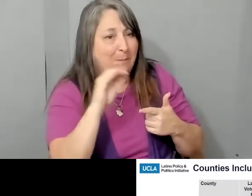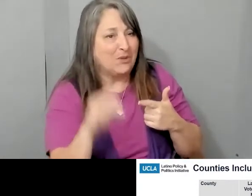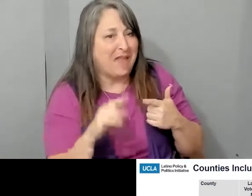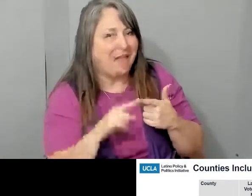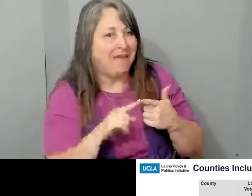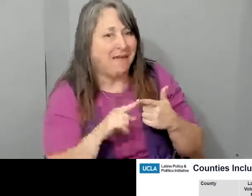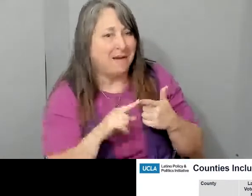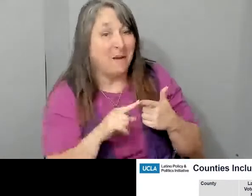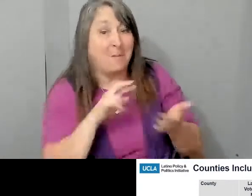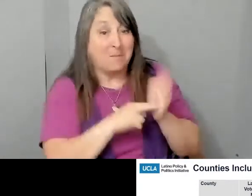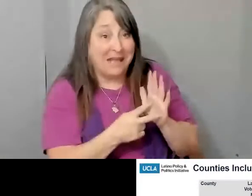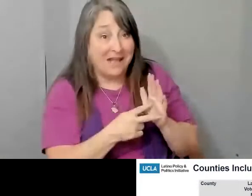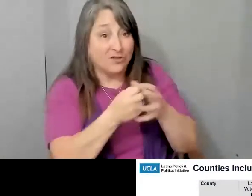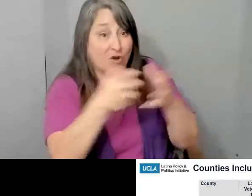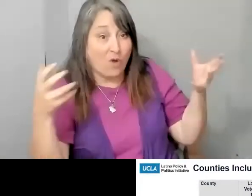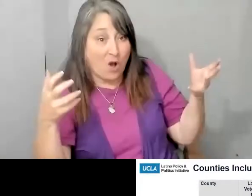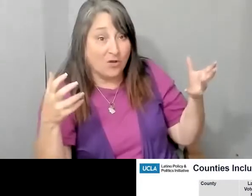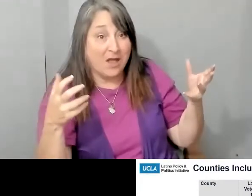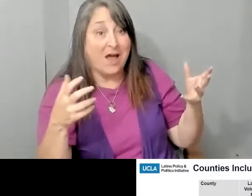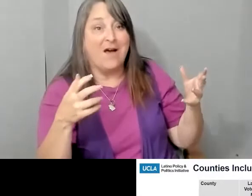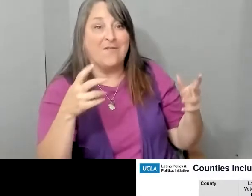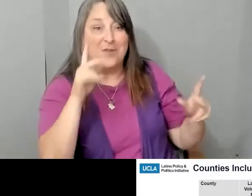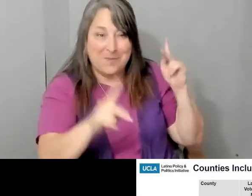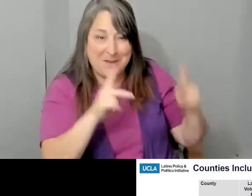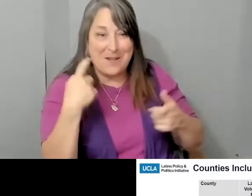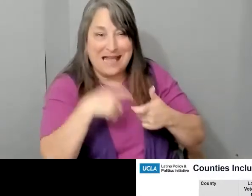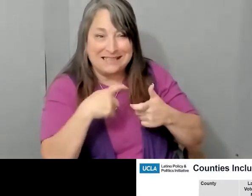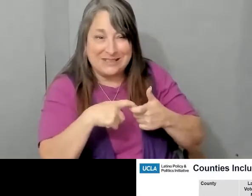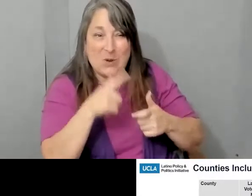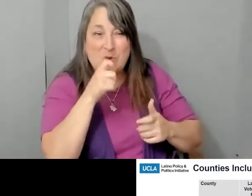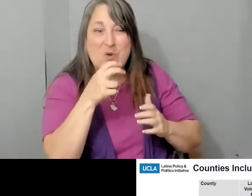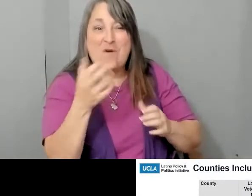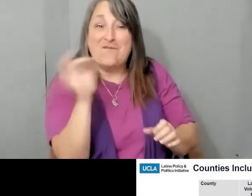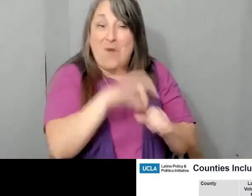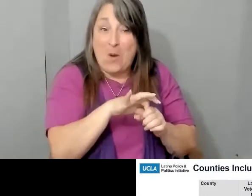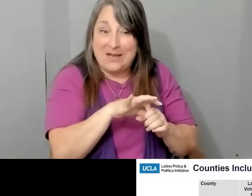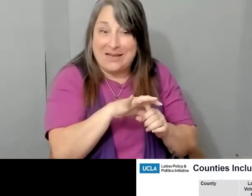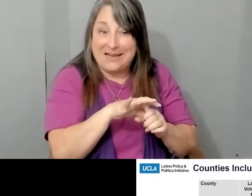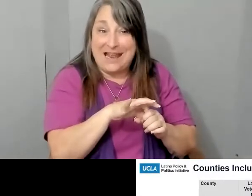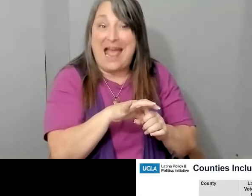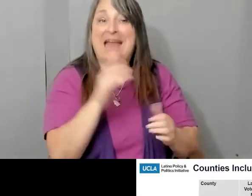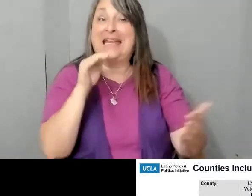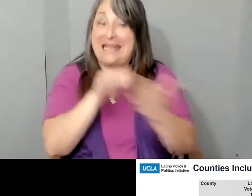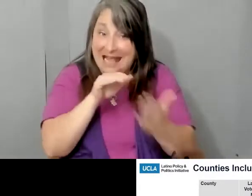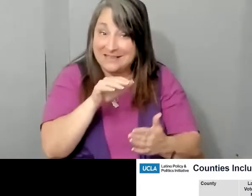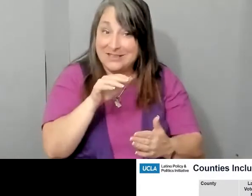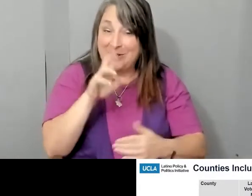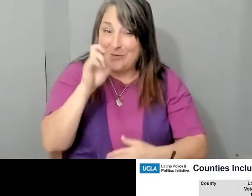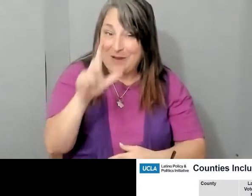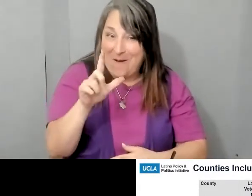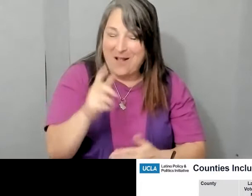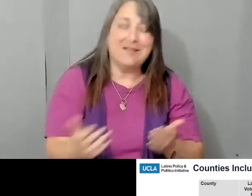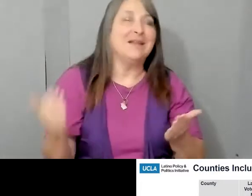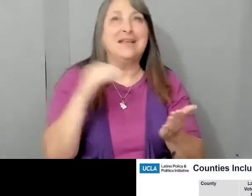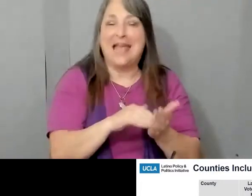Latino electorate in that jurisdiction, and then their vote choice, preference for voting against the recall, again, very